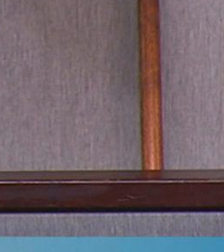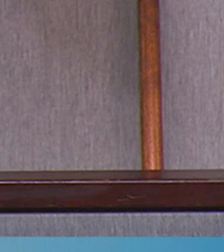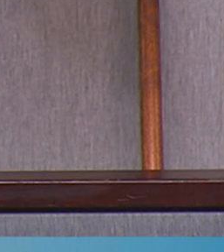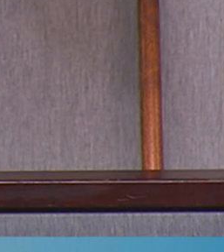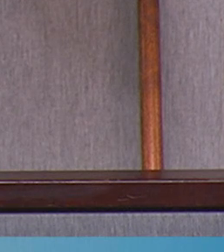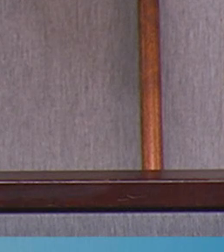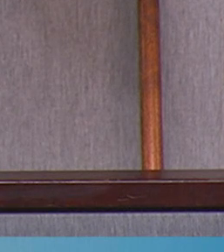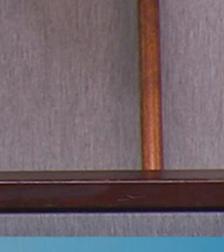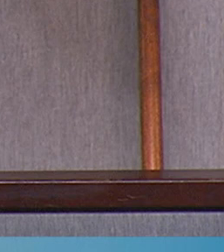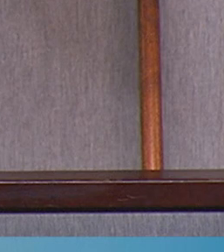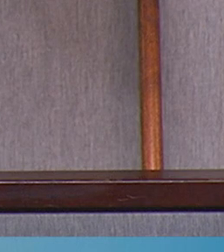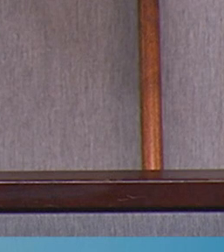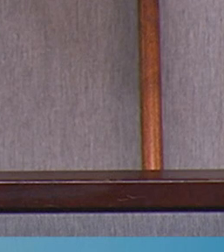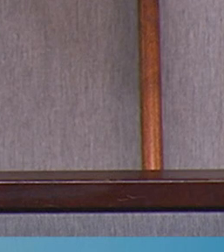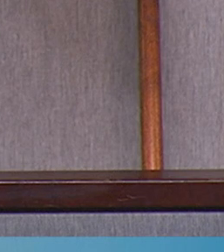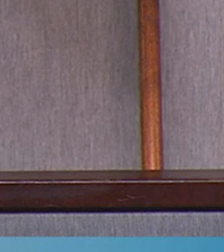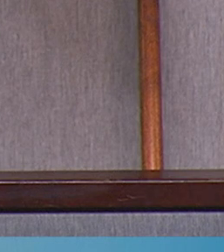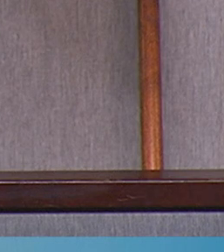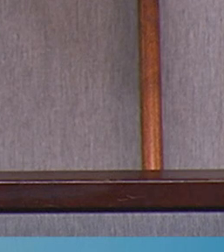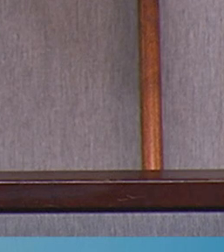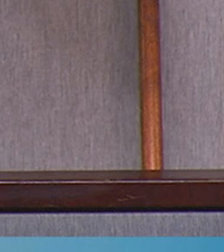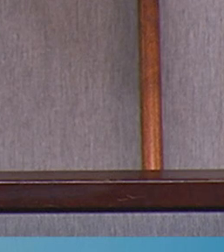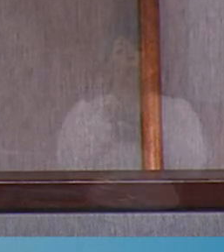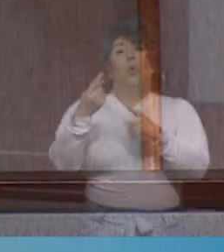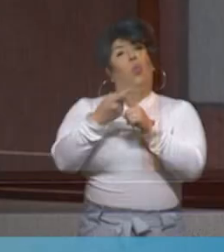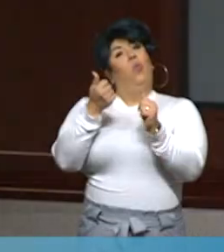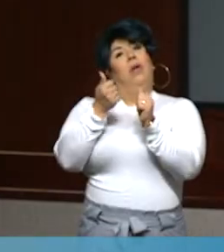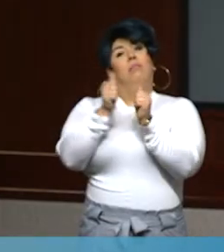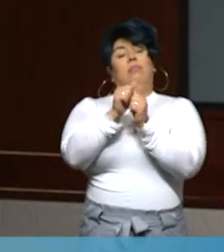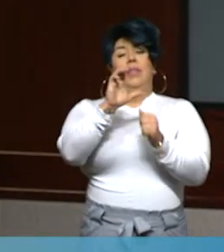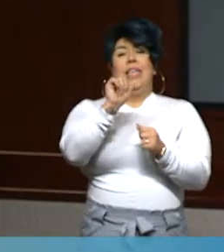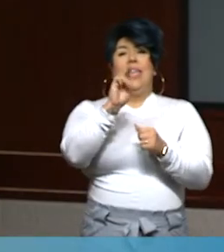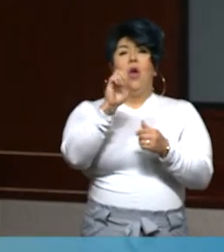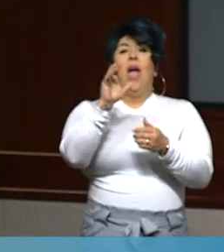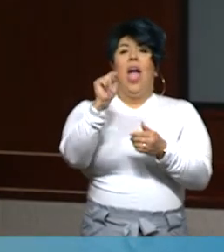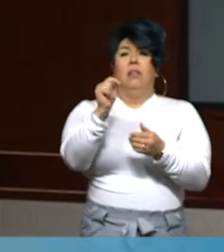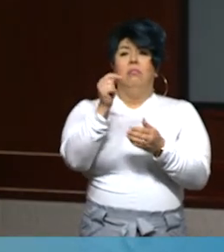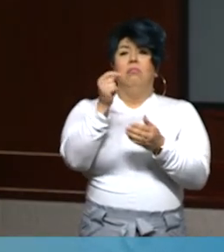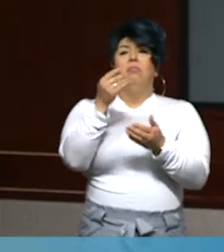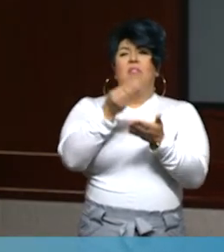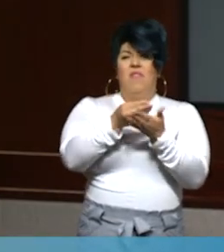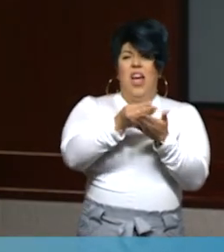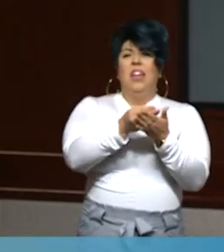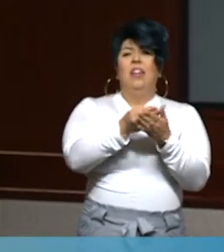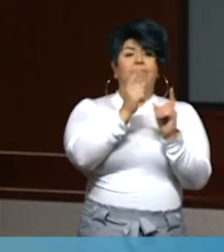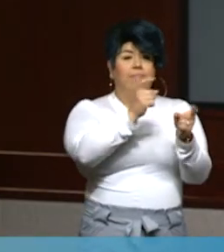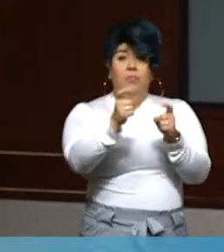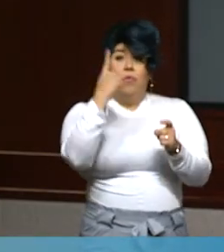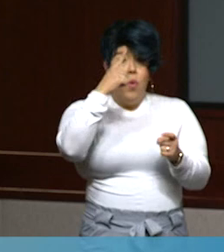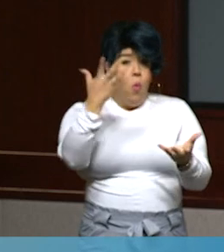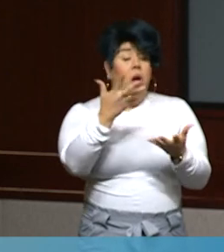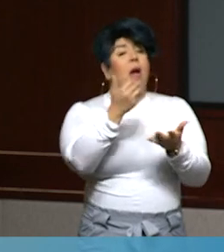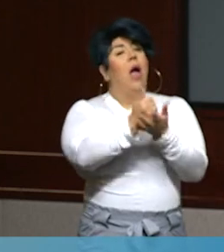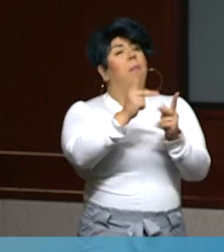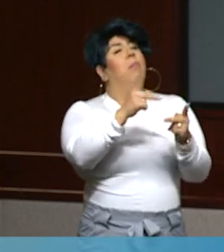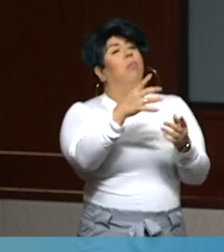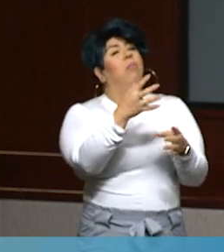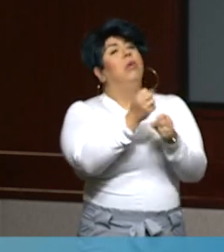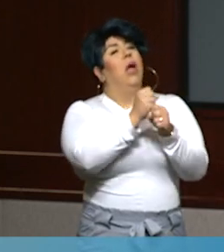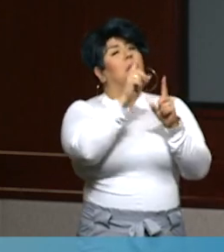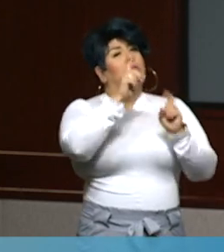12,000 gift cards were purchased with CARES Act funding to be distributed to individuals who obtain a test at a testing site within